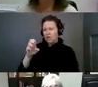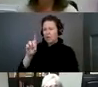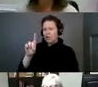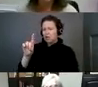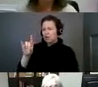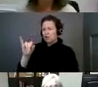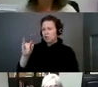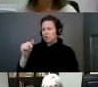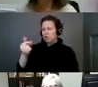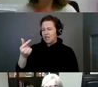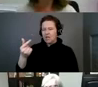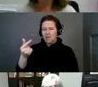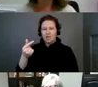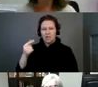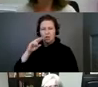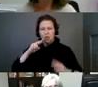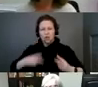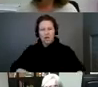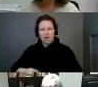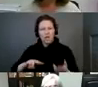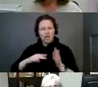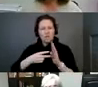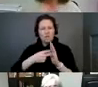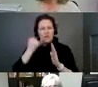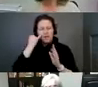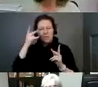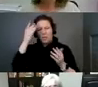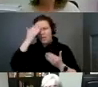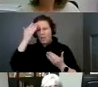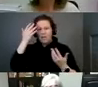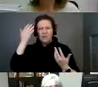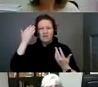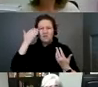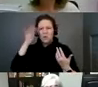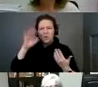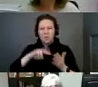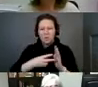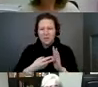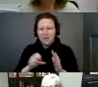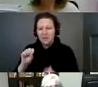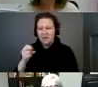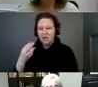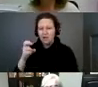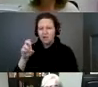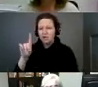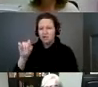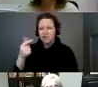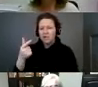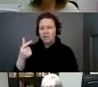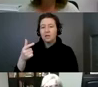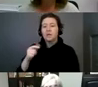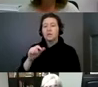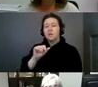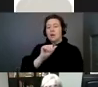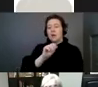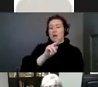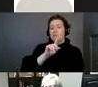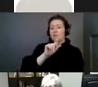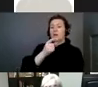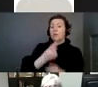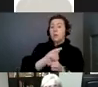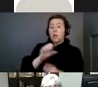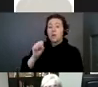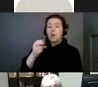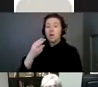more about what that means for people who might not know? Yeah, sure. So shedding just means that the